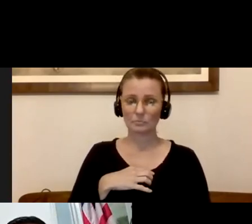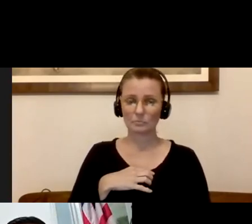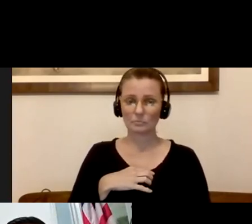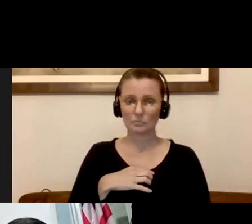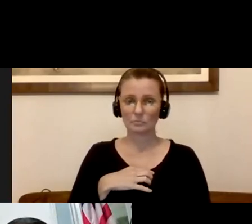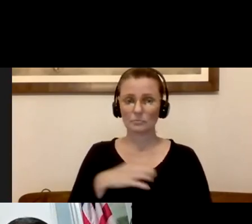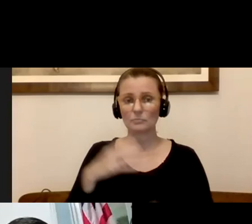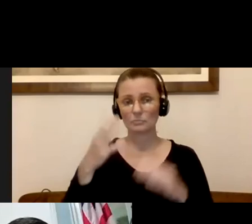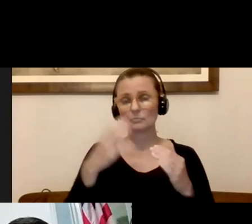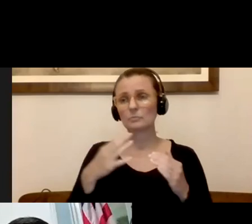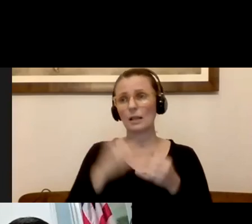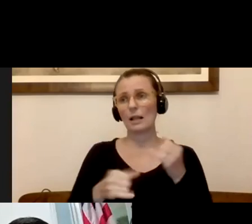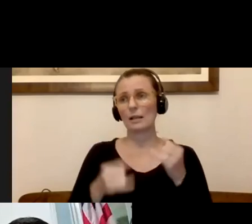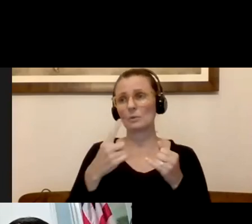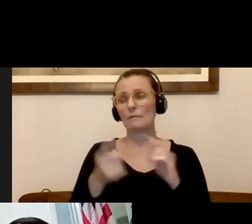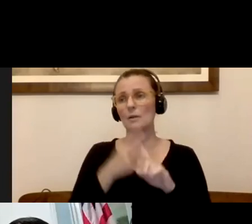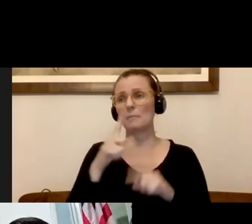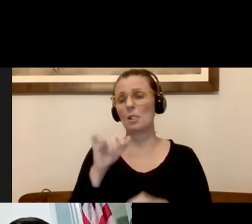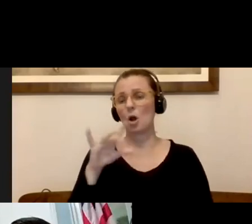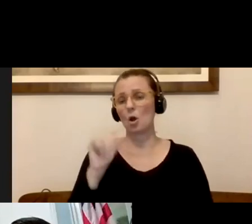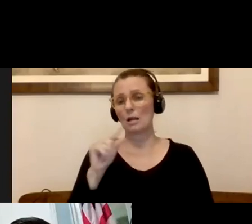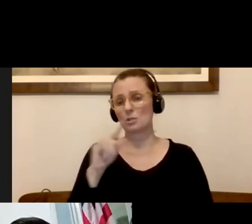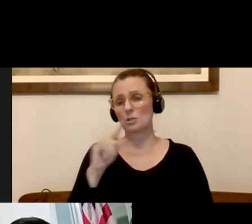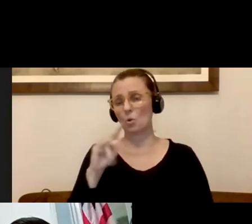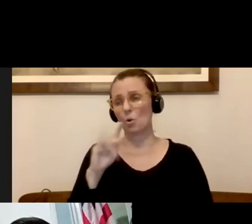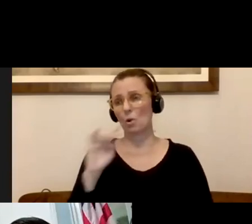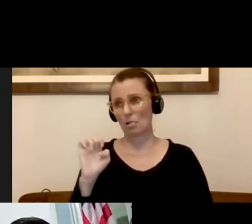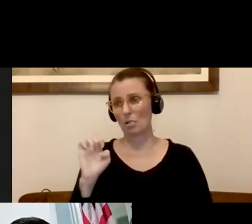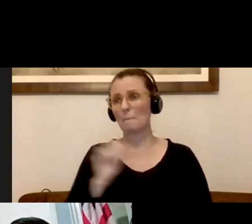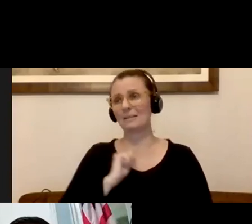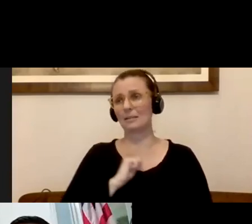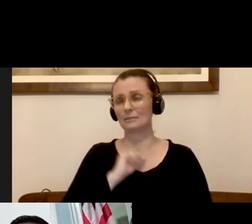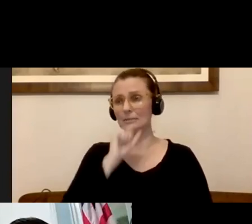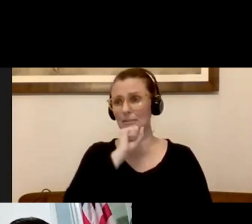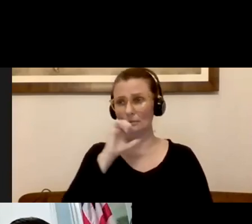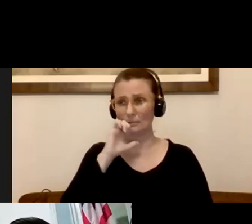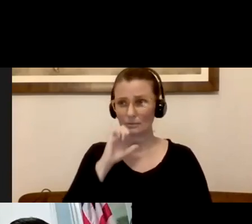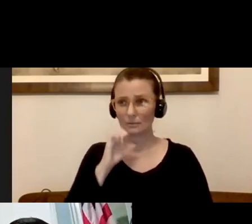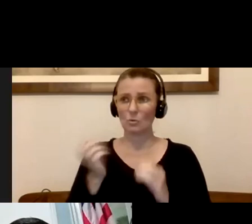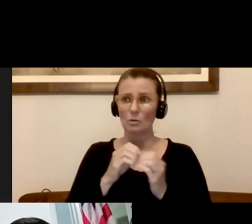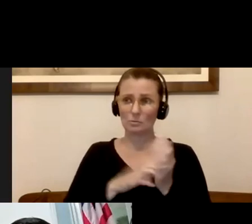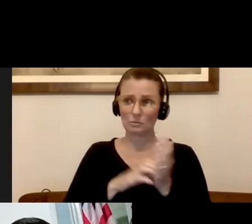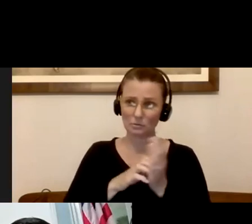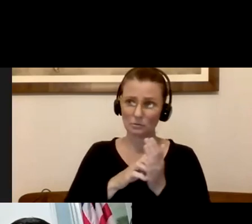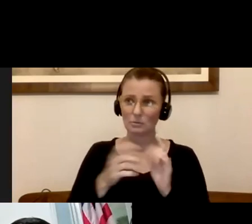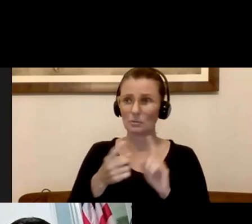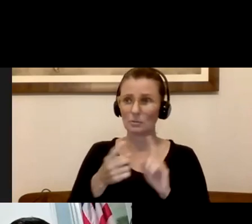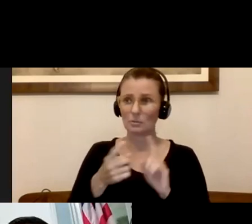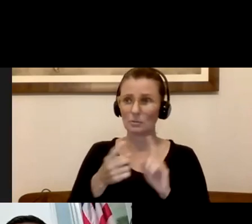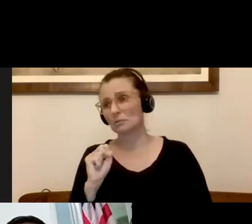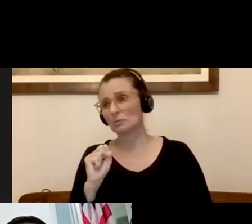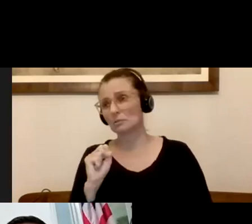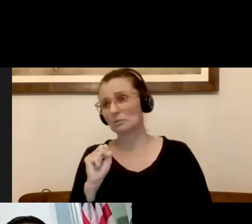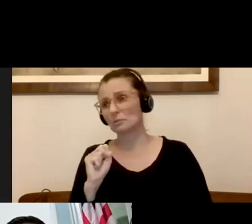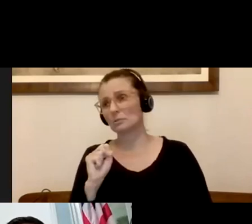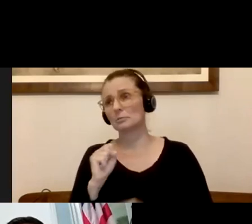Zoll. Laura, thank you for the question. As a senior with underlying conditions, am I more susceptible to getting the virus or more susceptible to getting a worse case of the virus and or